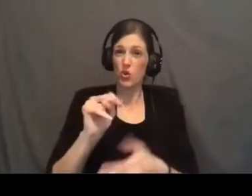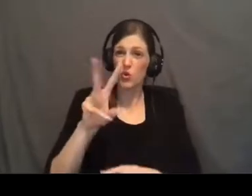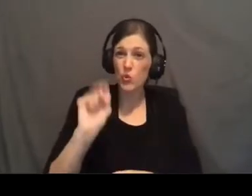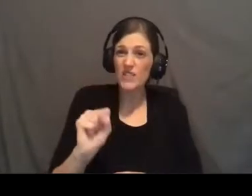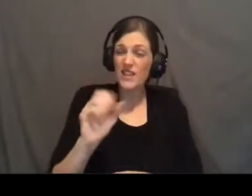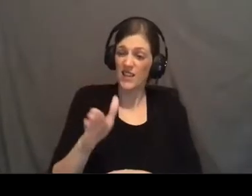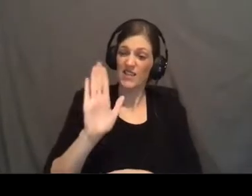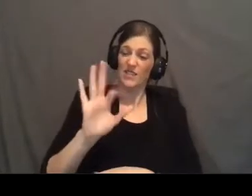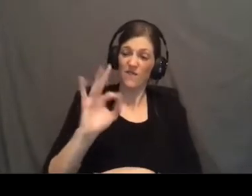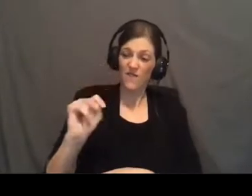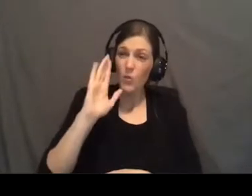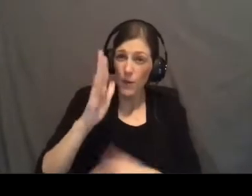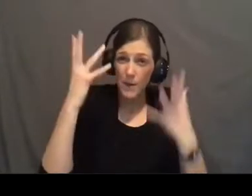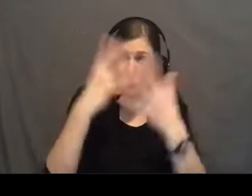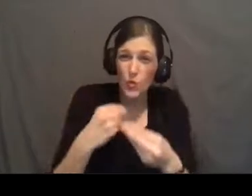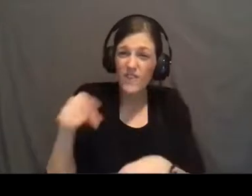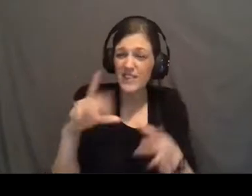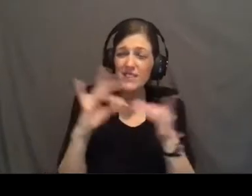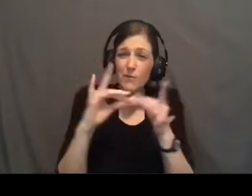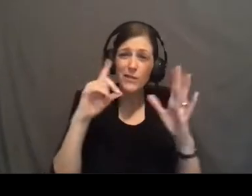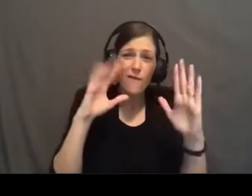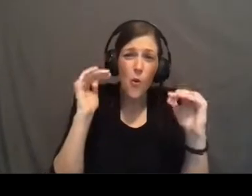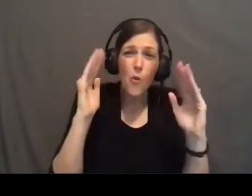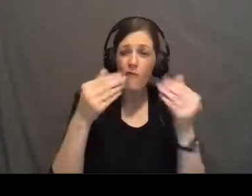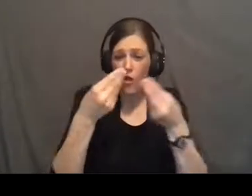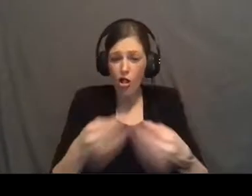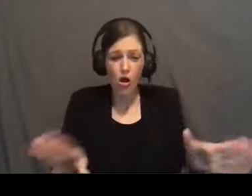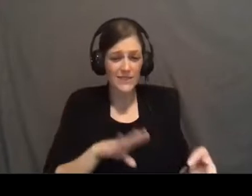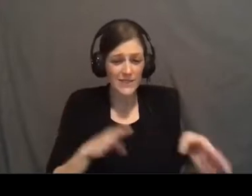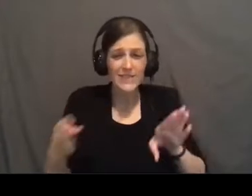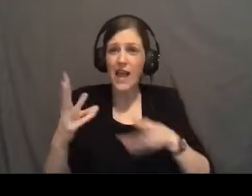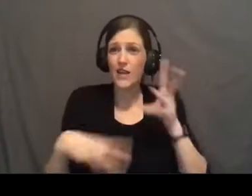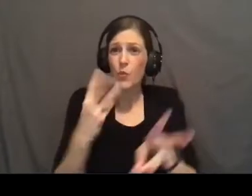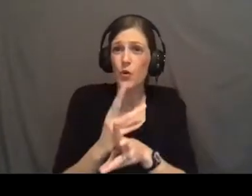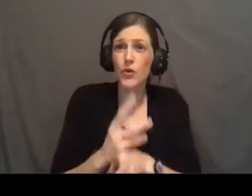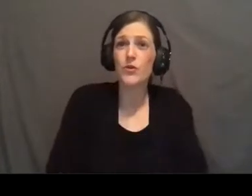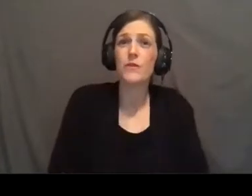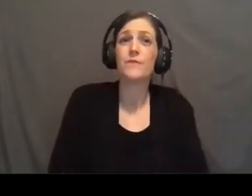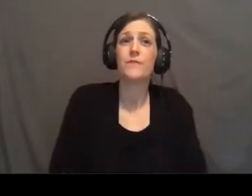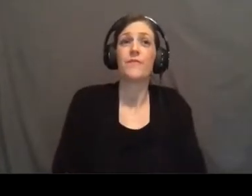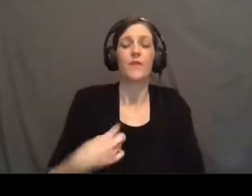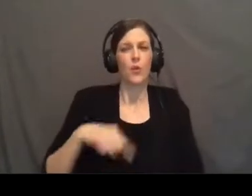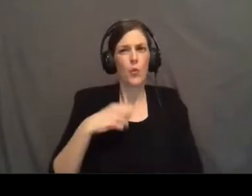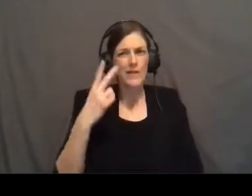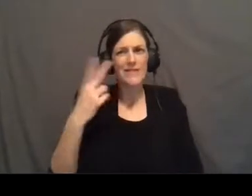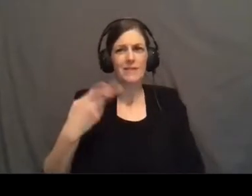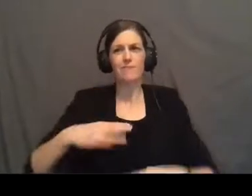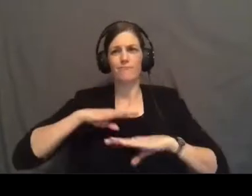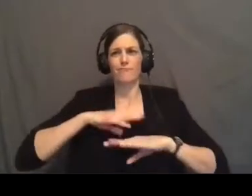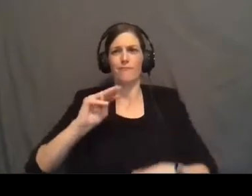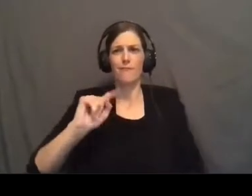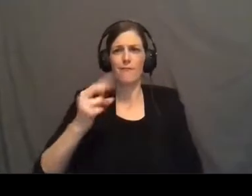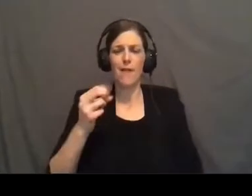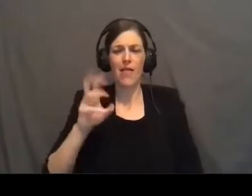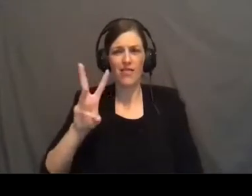be beautiful. This is a message of hope for a lost and dying world. And we see it fulfilled in Matthew chapter